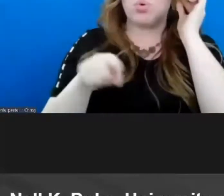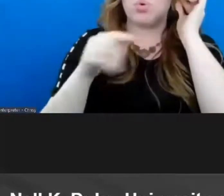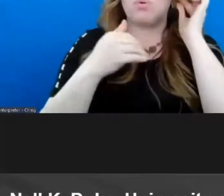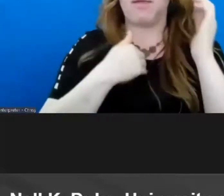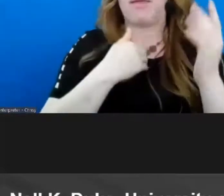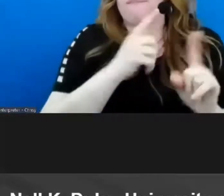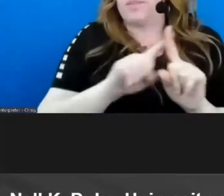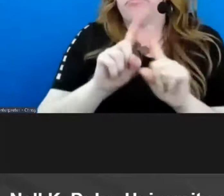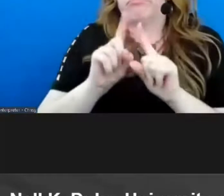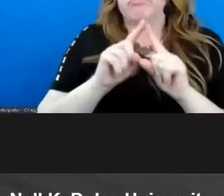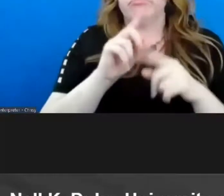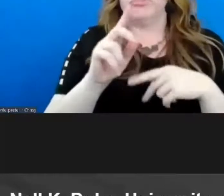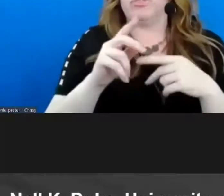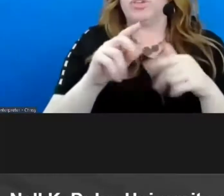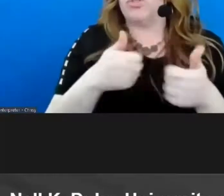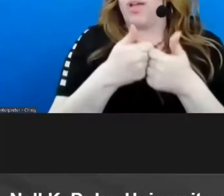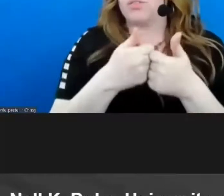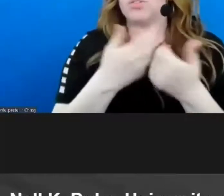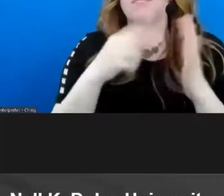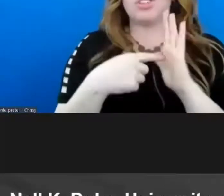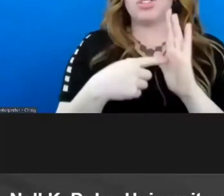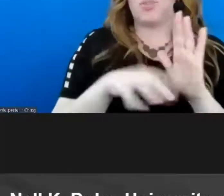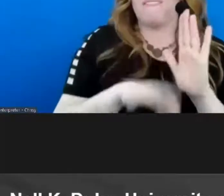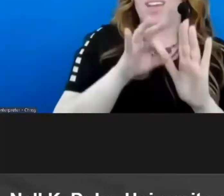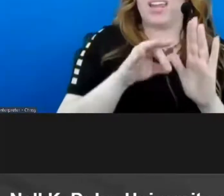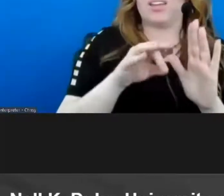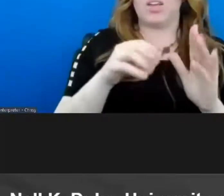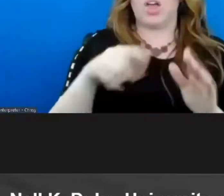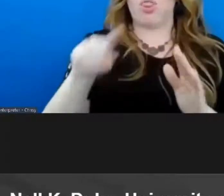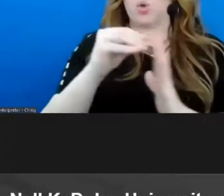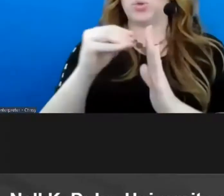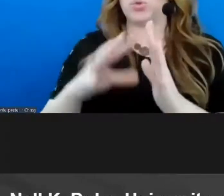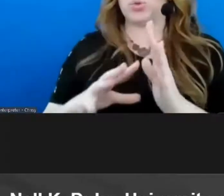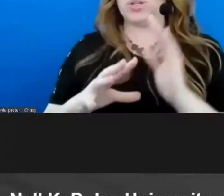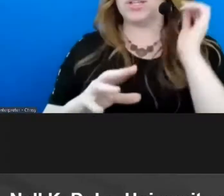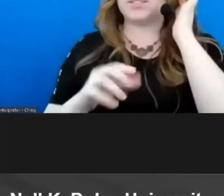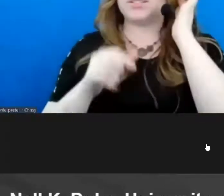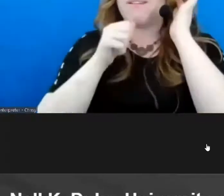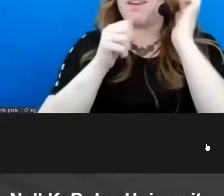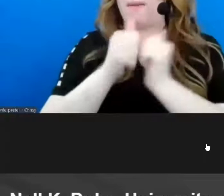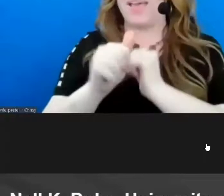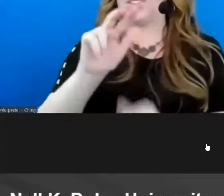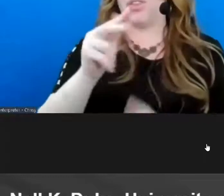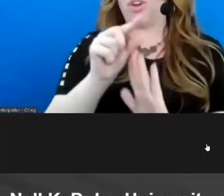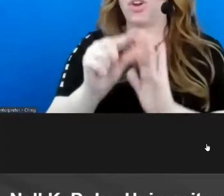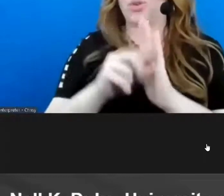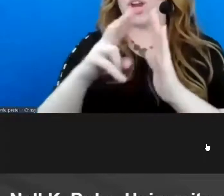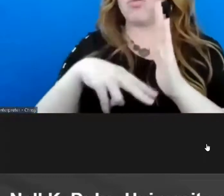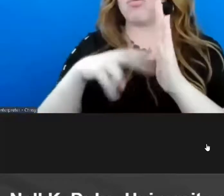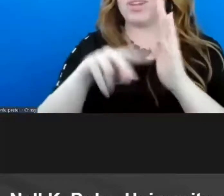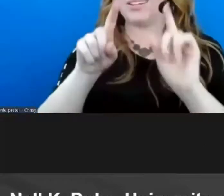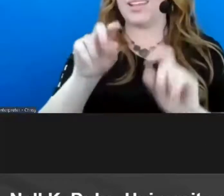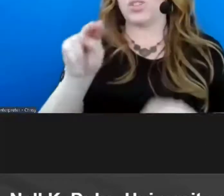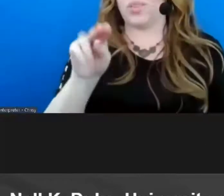of things that that are challenged remember i shared that finding a third of the kids who are not passing the third grade reading test in north carolina